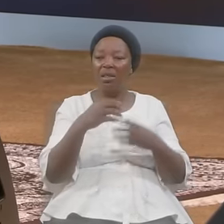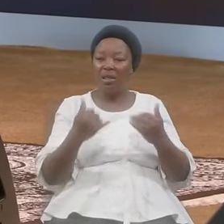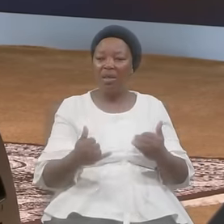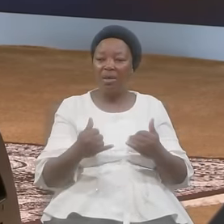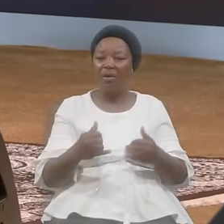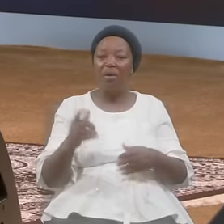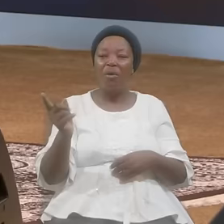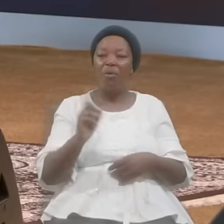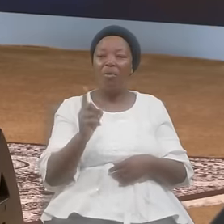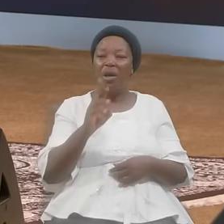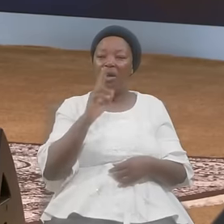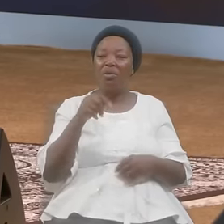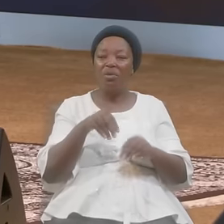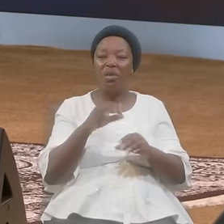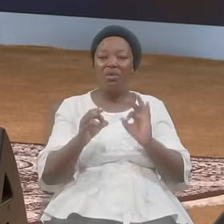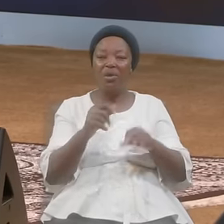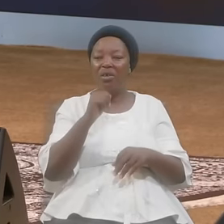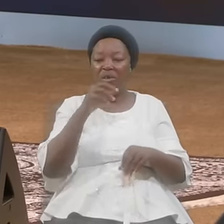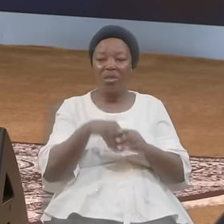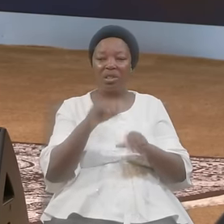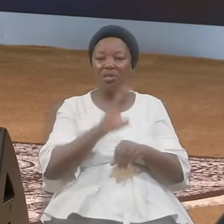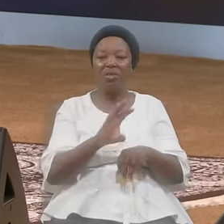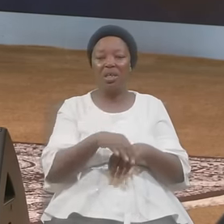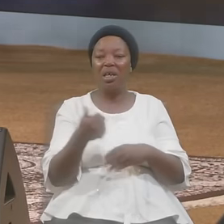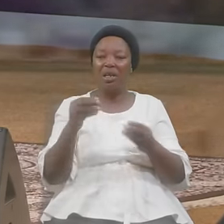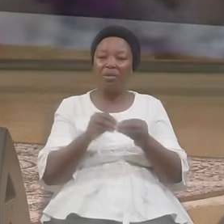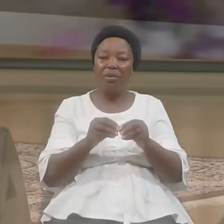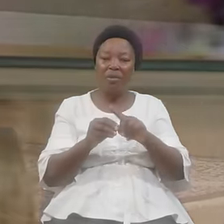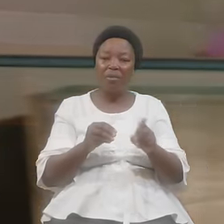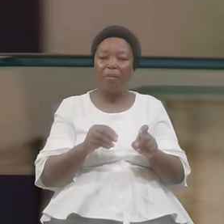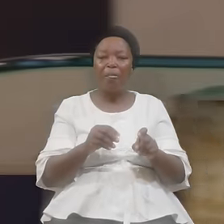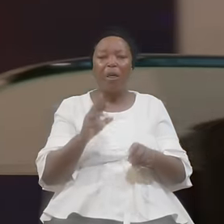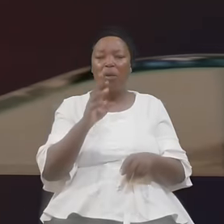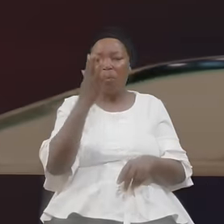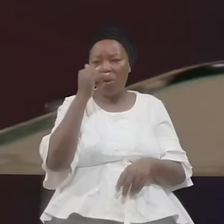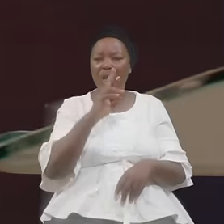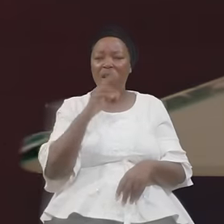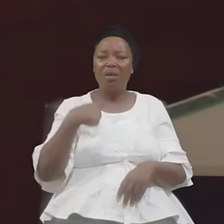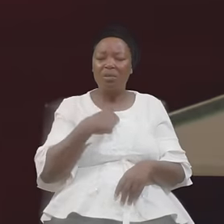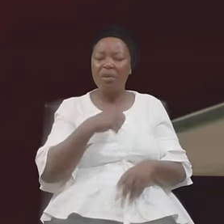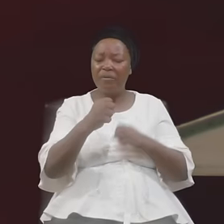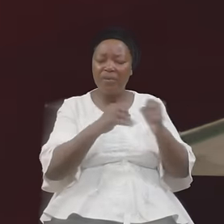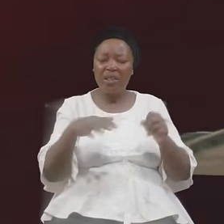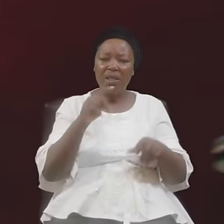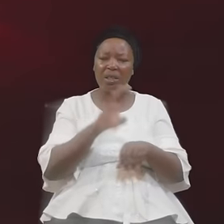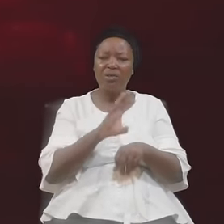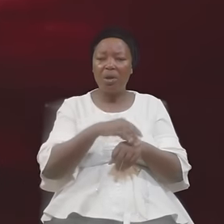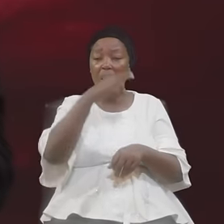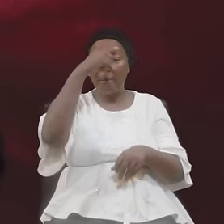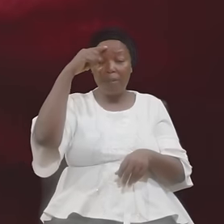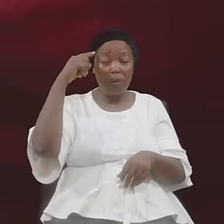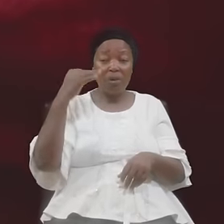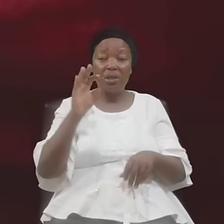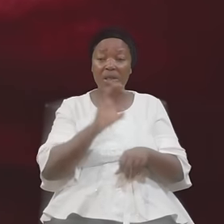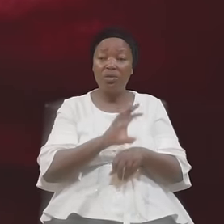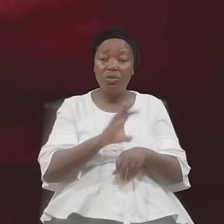Are You If You Are Not In The Church Anymore Are We Fighting The Church Because The